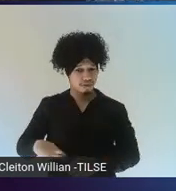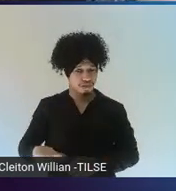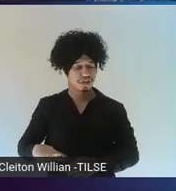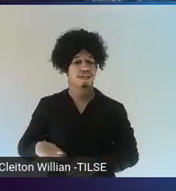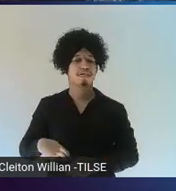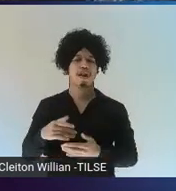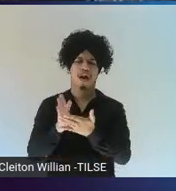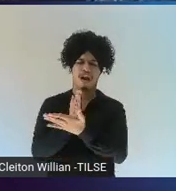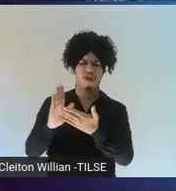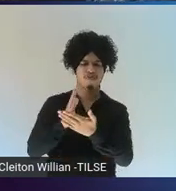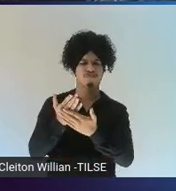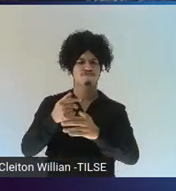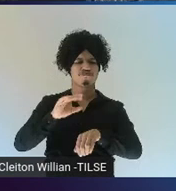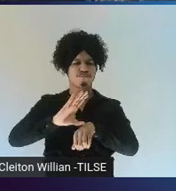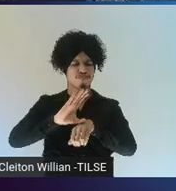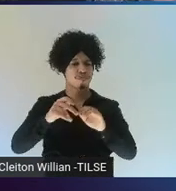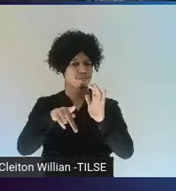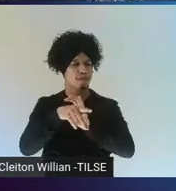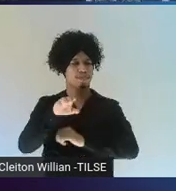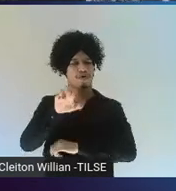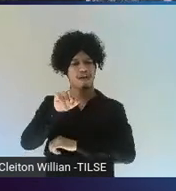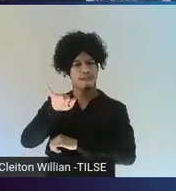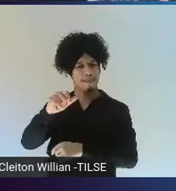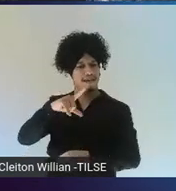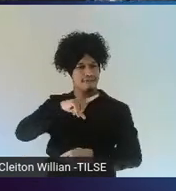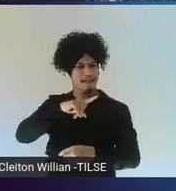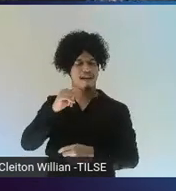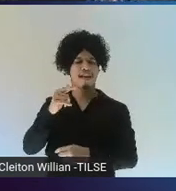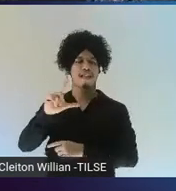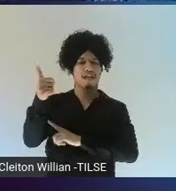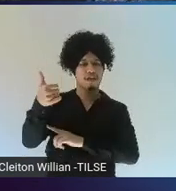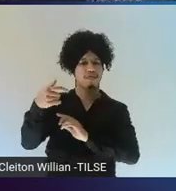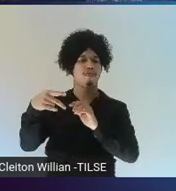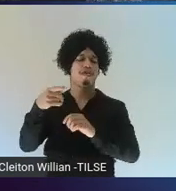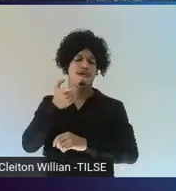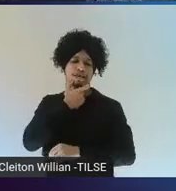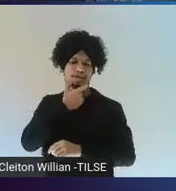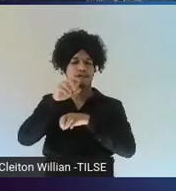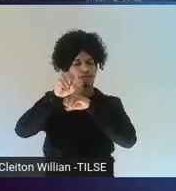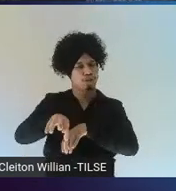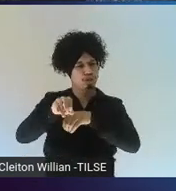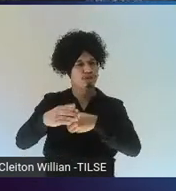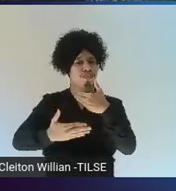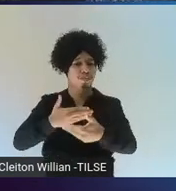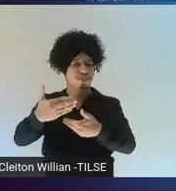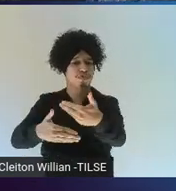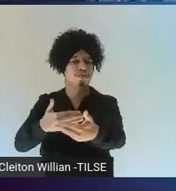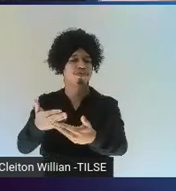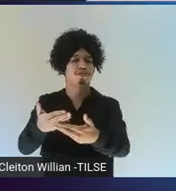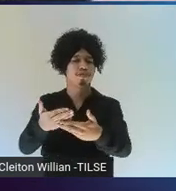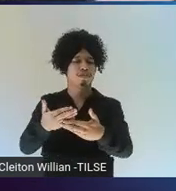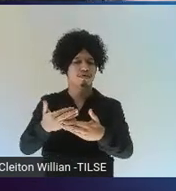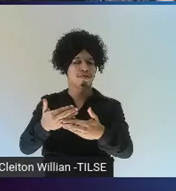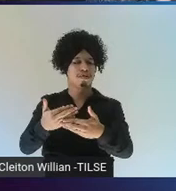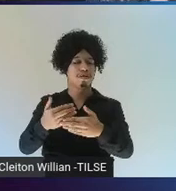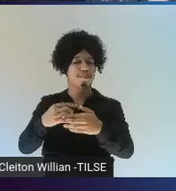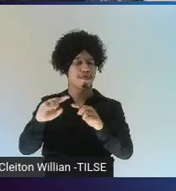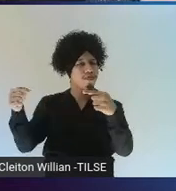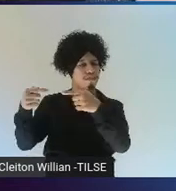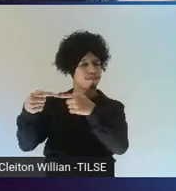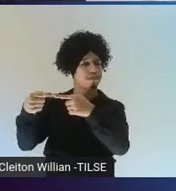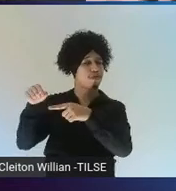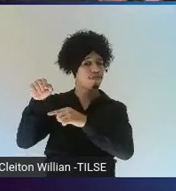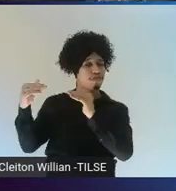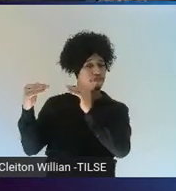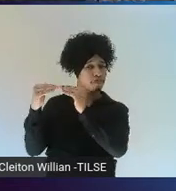of this type in that area. So, it isn't as prevalent, according to this researcher, as it is in China.